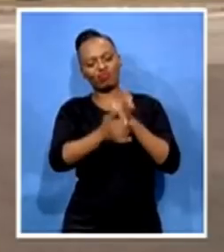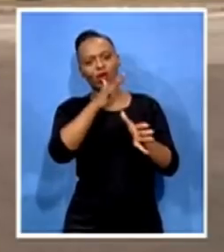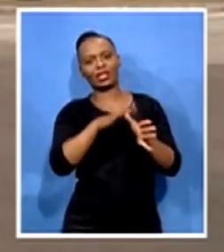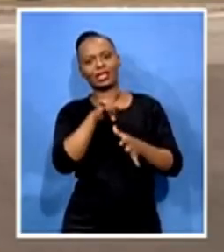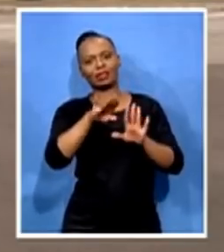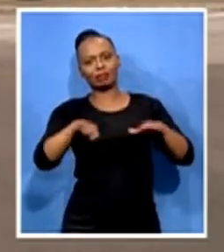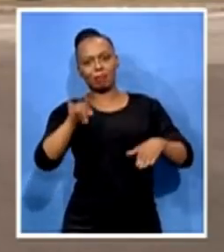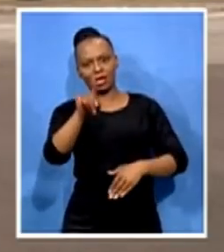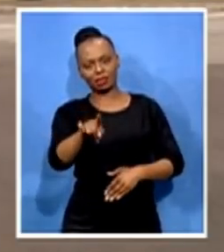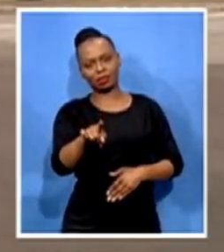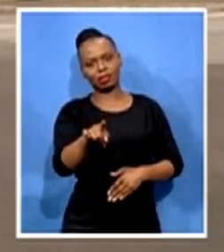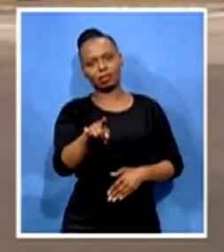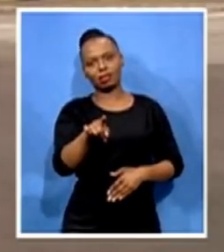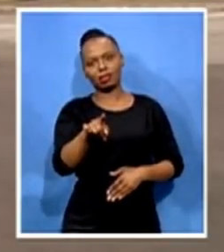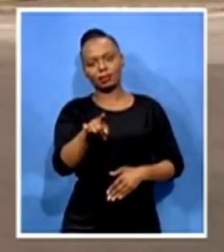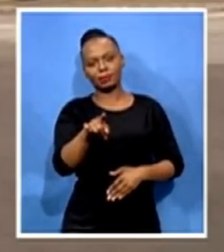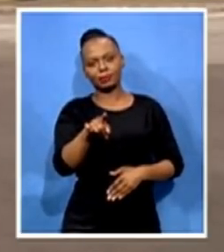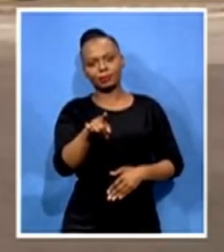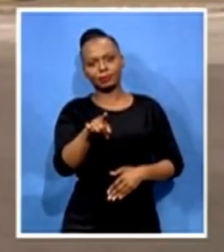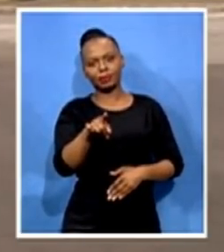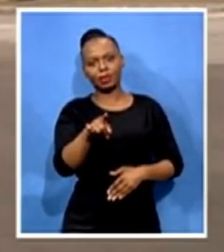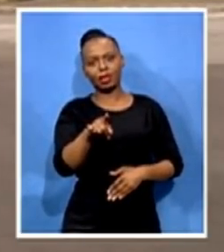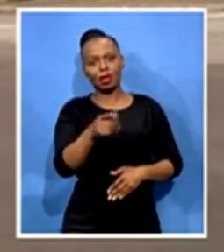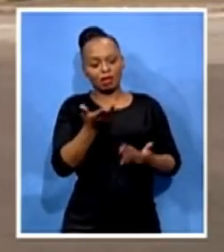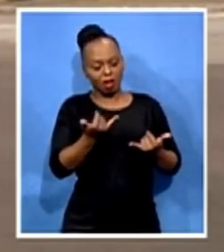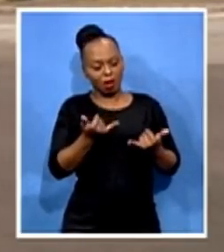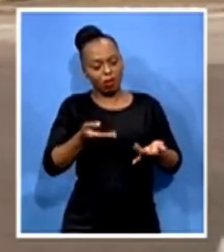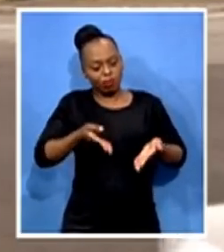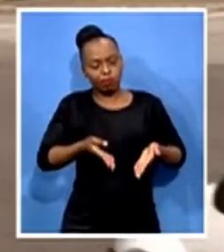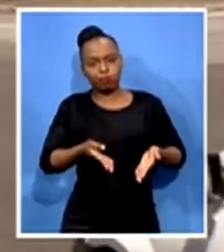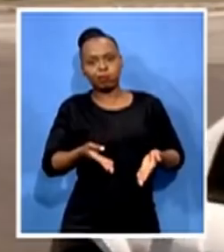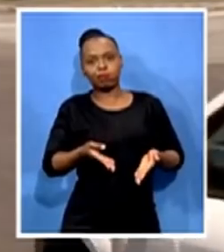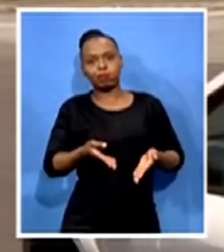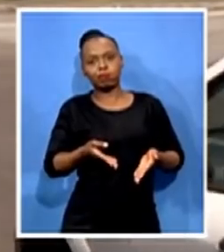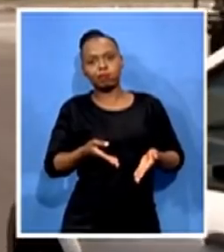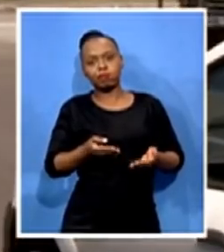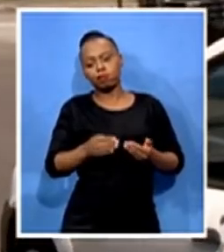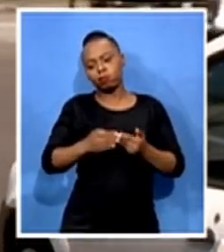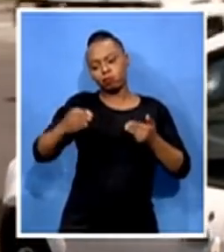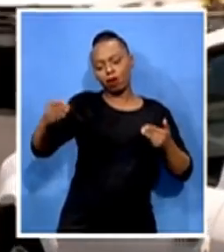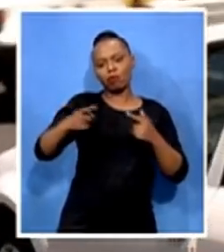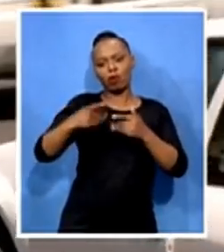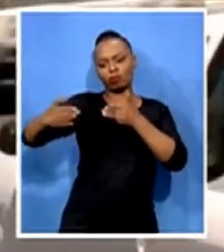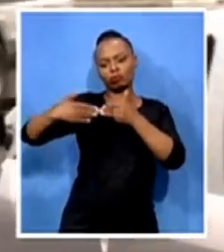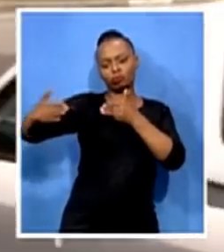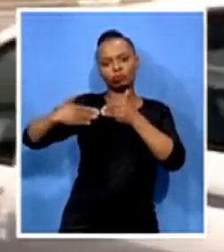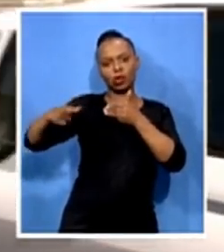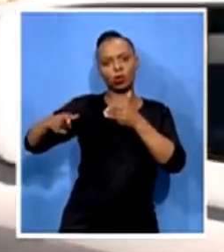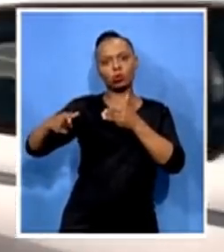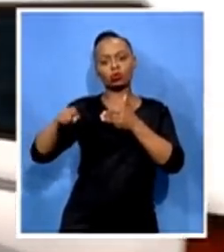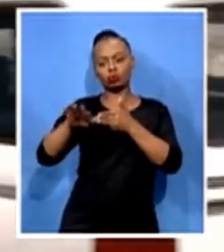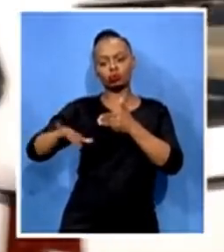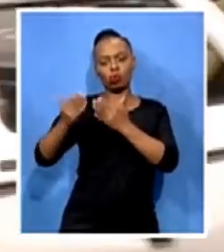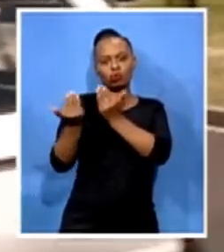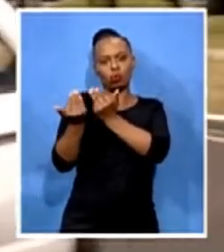So, we are standing at the moment, it's just a few meters down from the entrance of the school. And we have some of the parents and